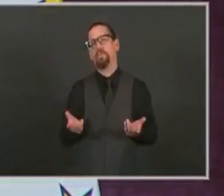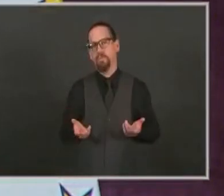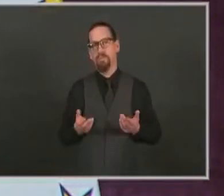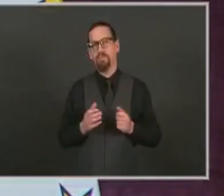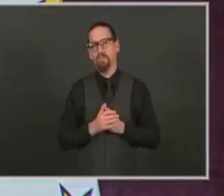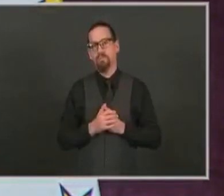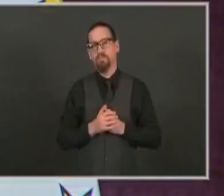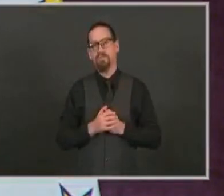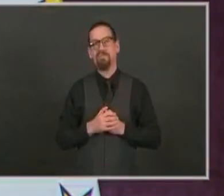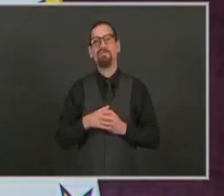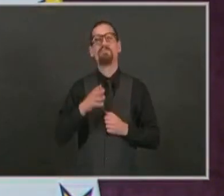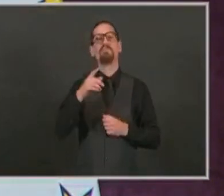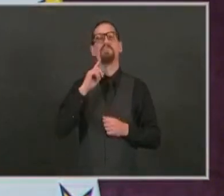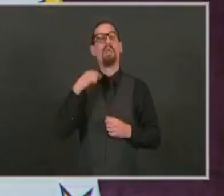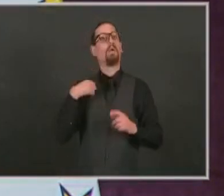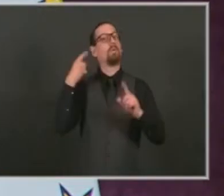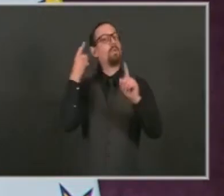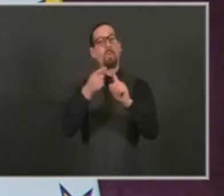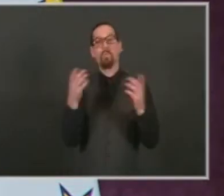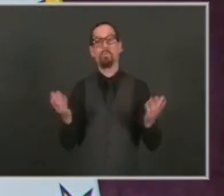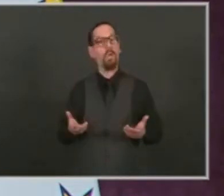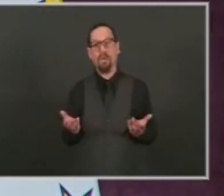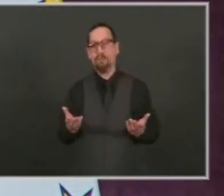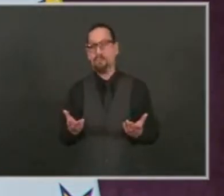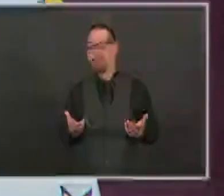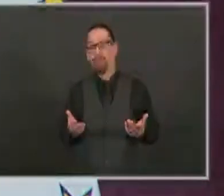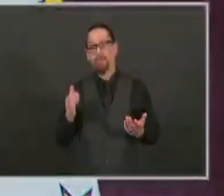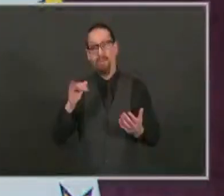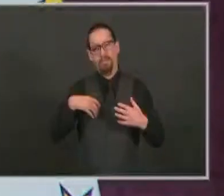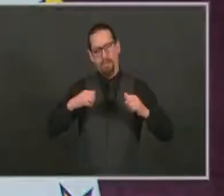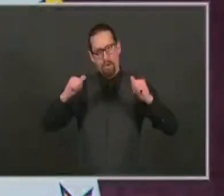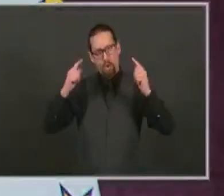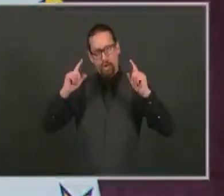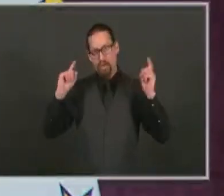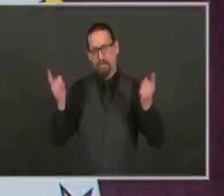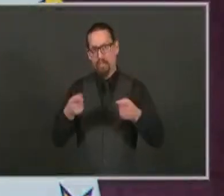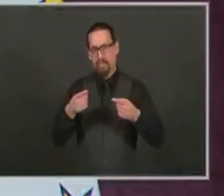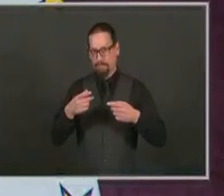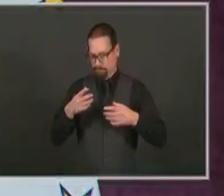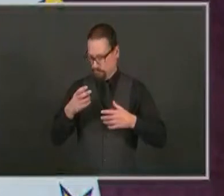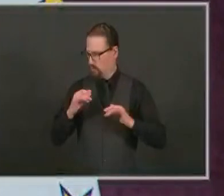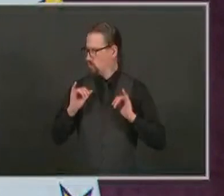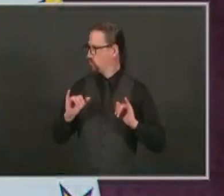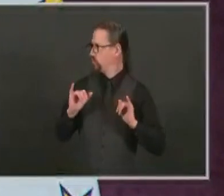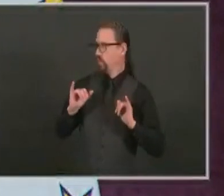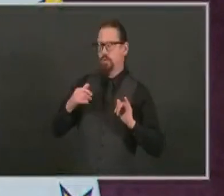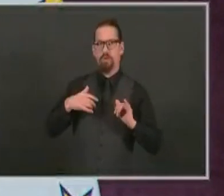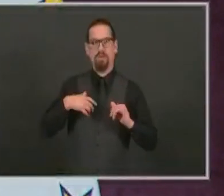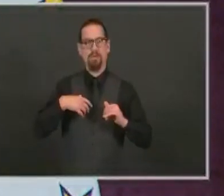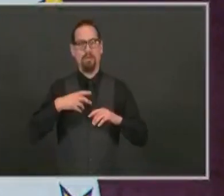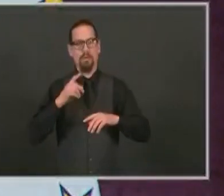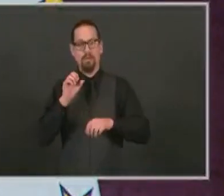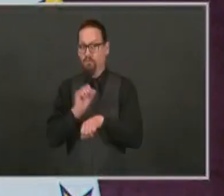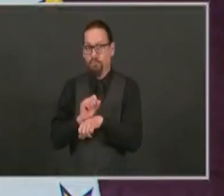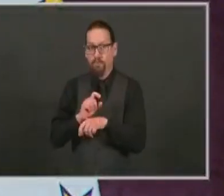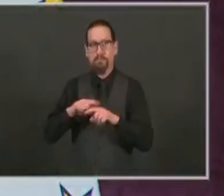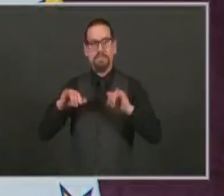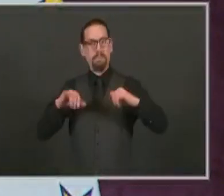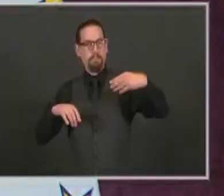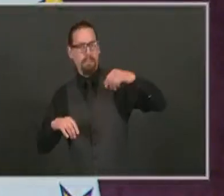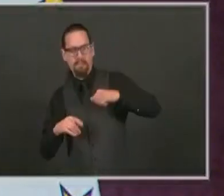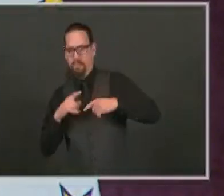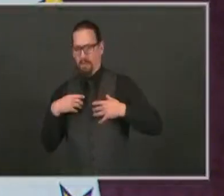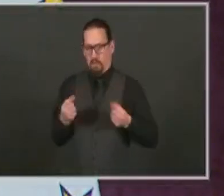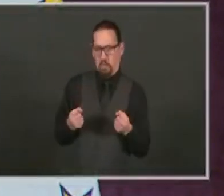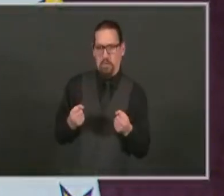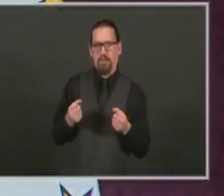here's the goal, the goal is everyone pays attention to the pause, follows the rules, and we start to open you up again in two weeks. I know